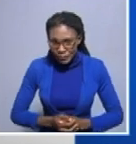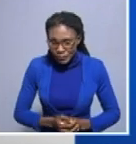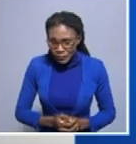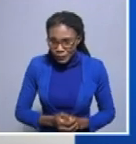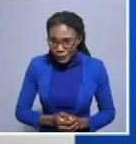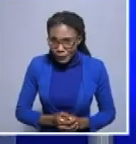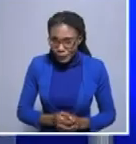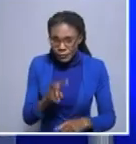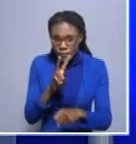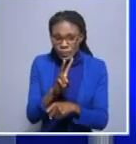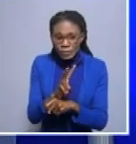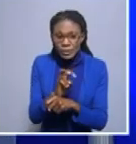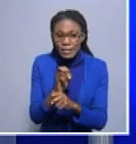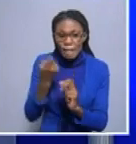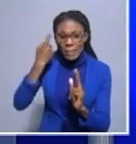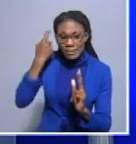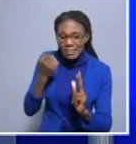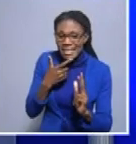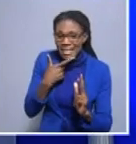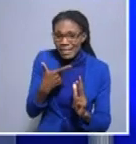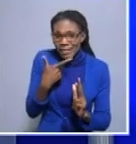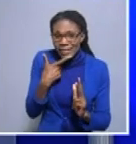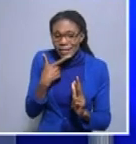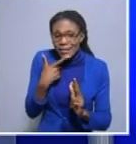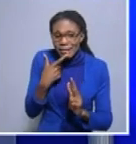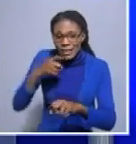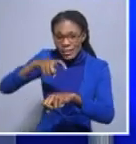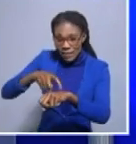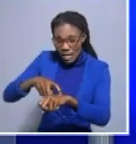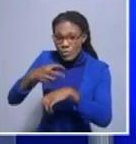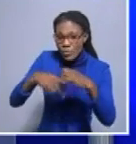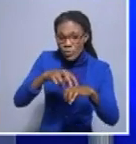Well, Deputy Minister, thank you so much once again for making the time to join us and please be safe out there on the streets.